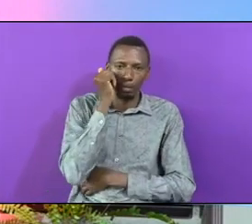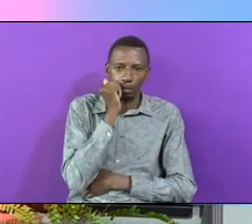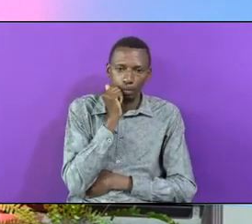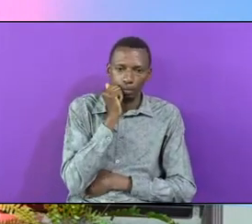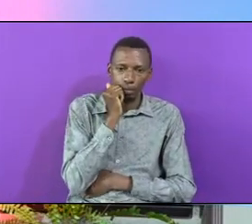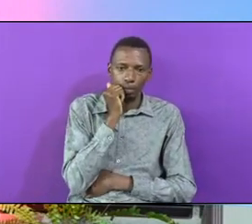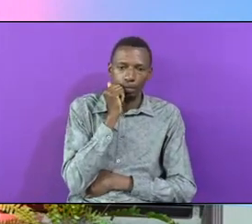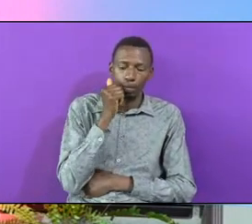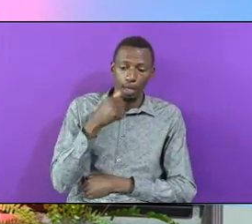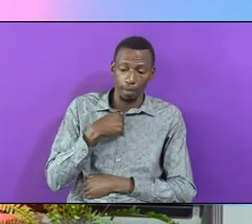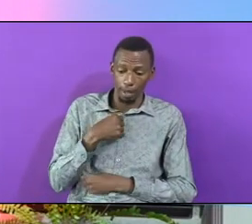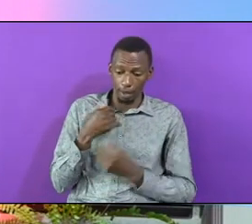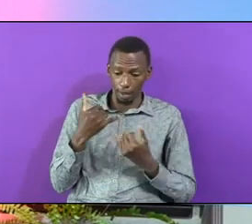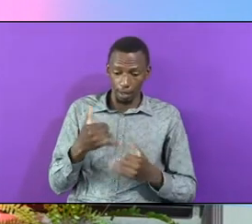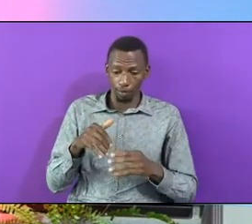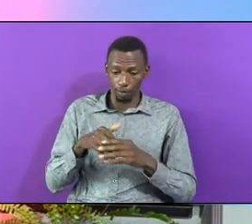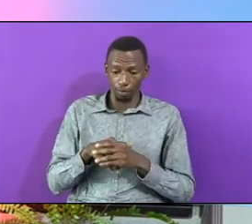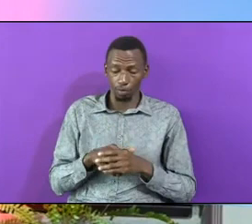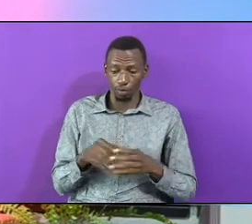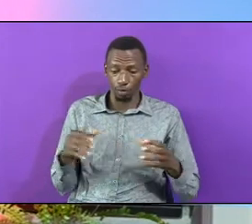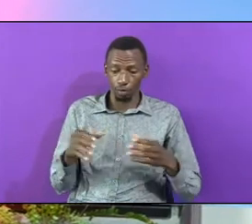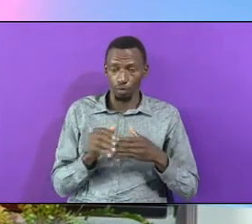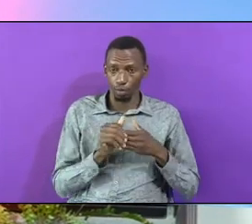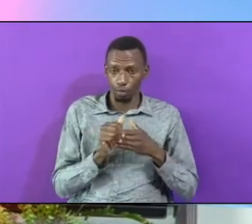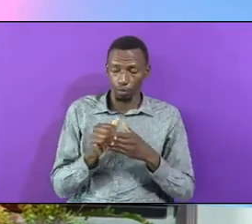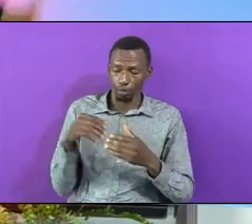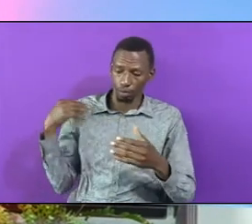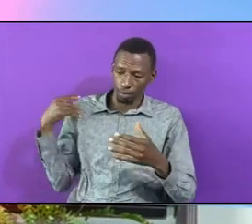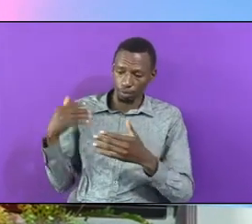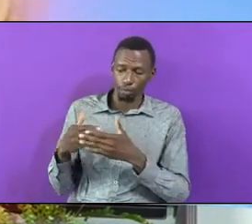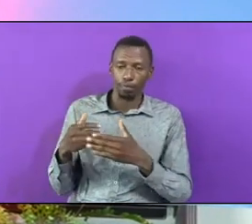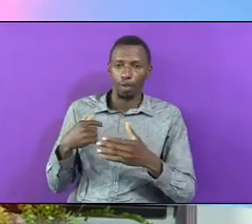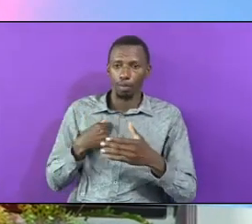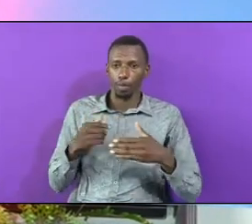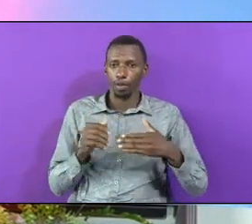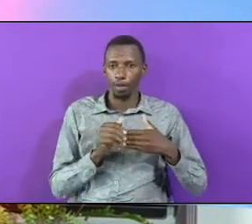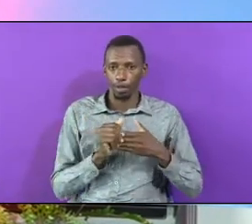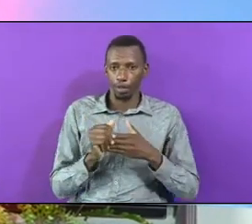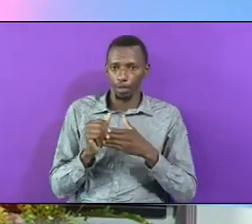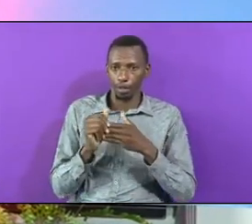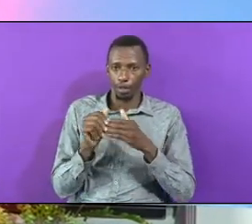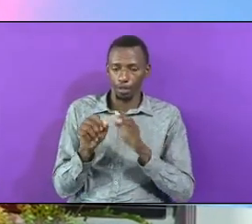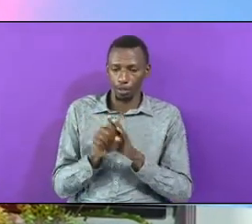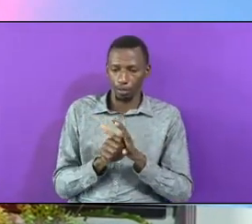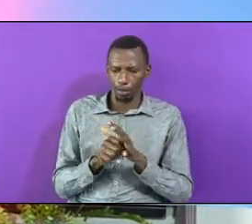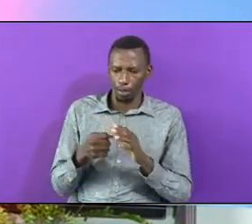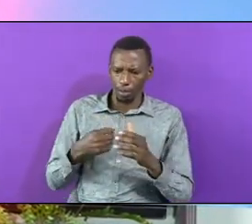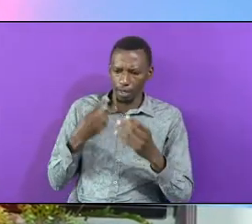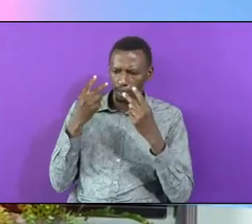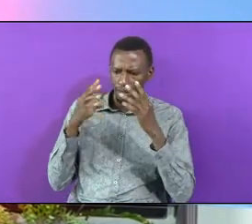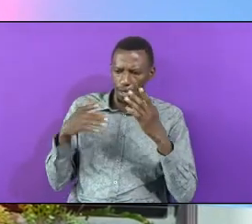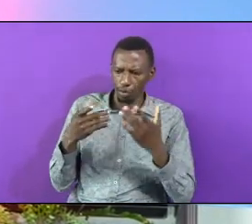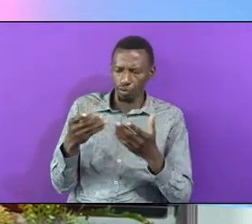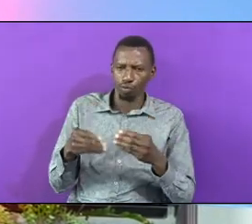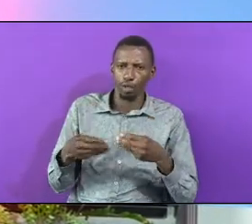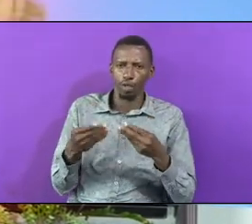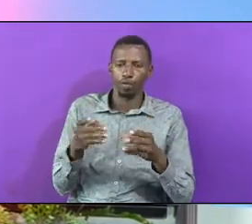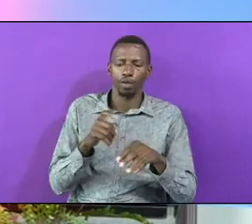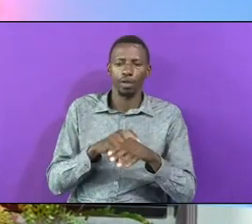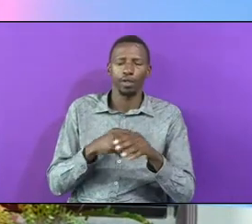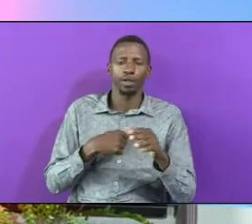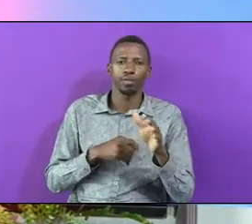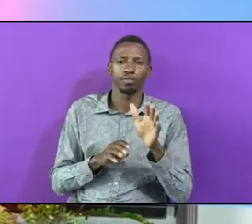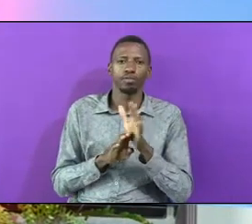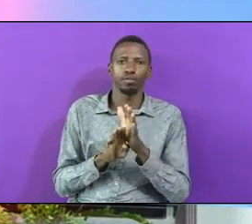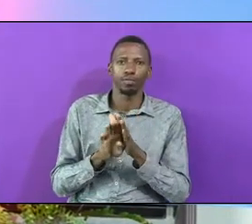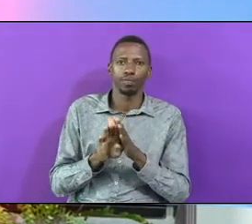At Least I'm In Leadership Now I've Been In Leadership I Saw When We Were Giving When I Was In Development And I Thank God Now